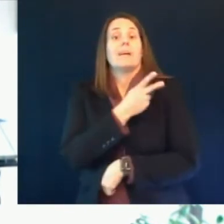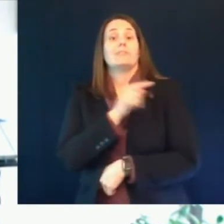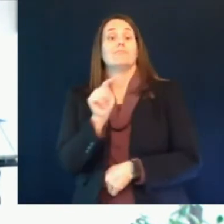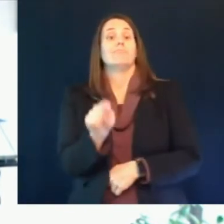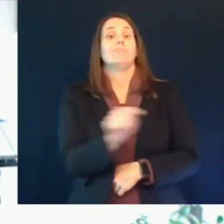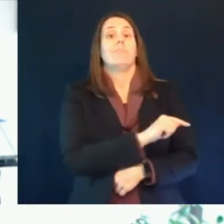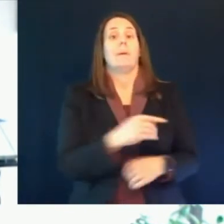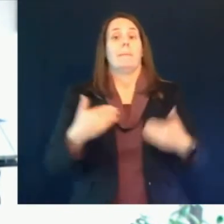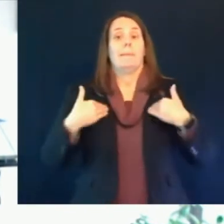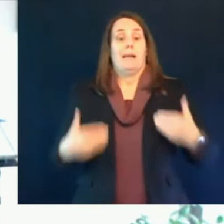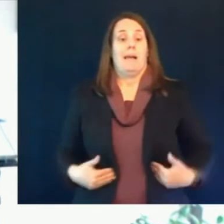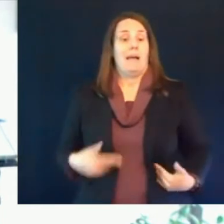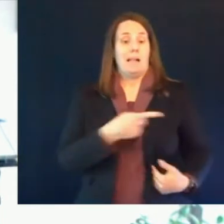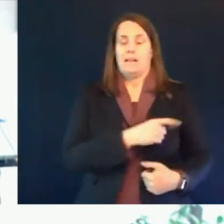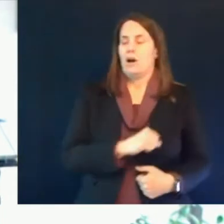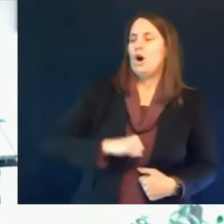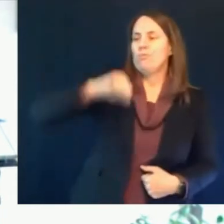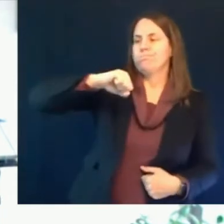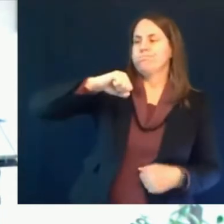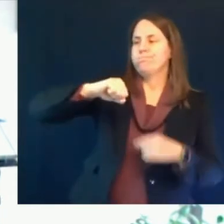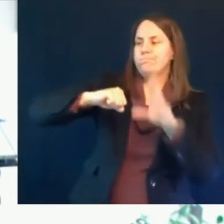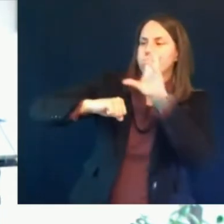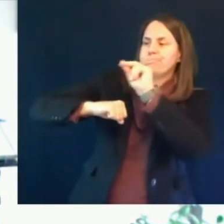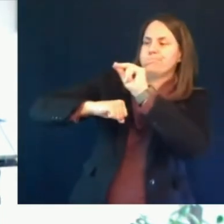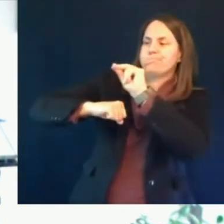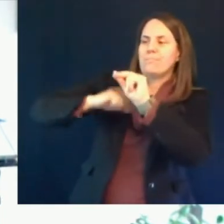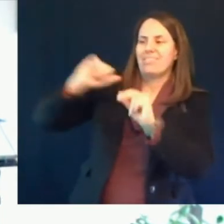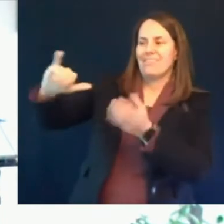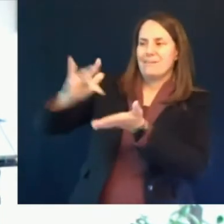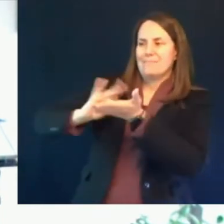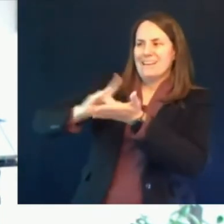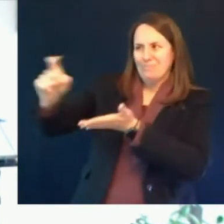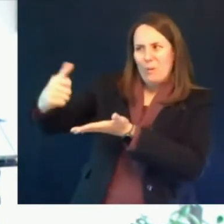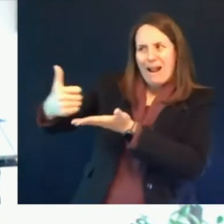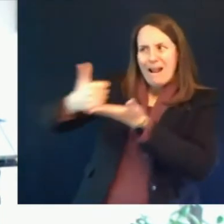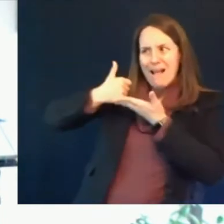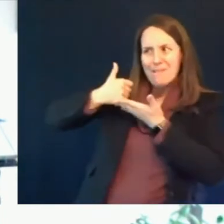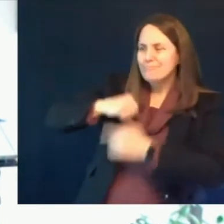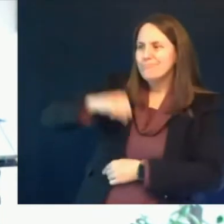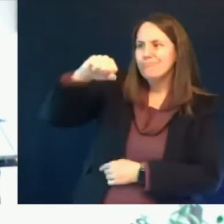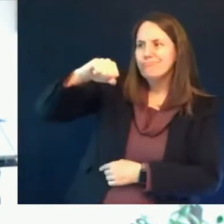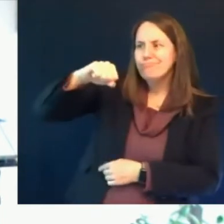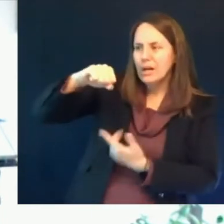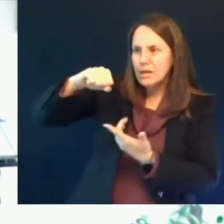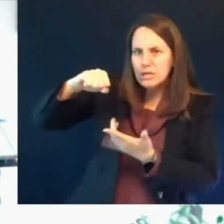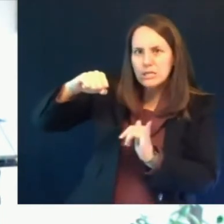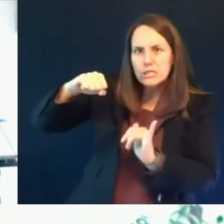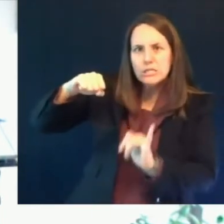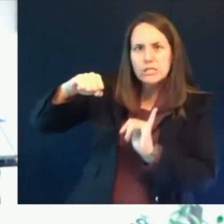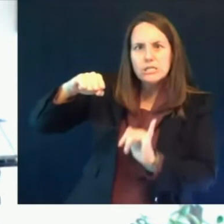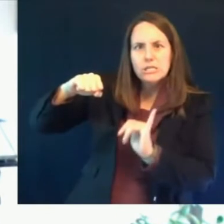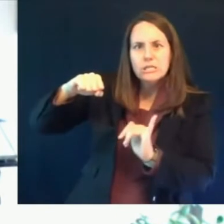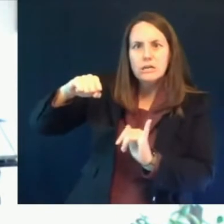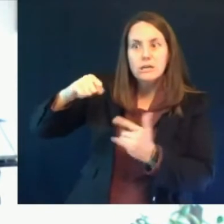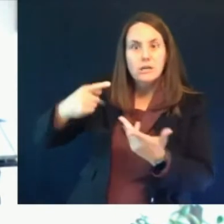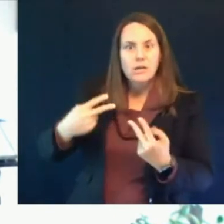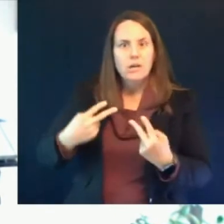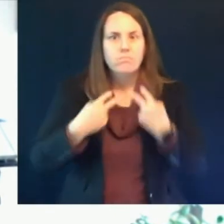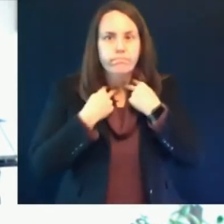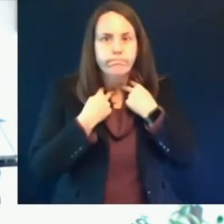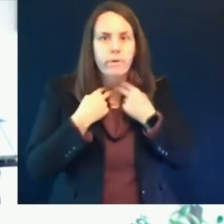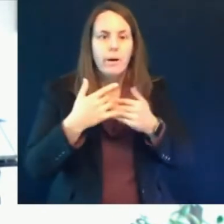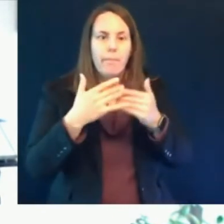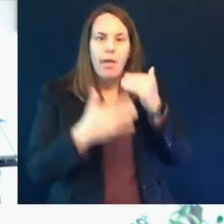the blood to clot inappropriately it also causes the platelets which are part of the blood's clotting